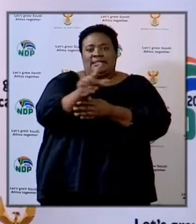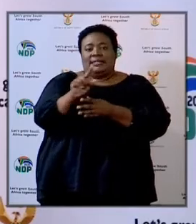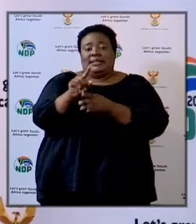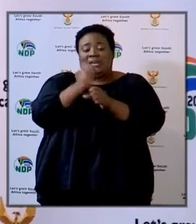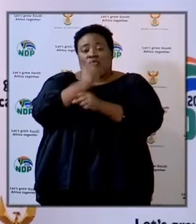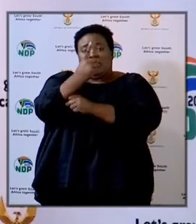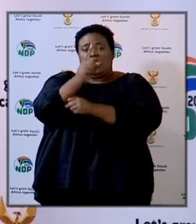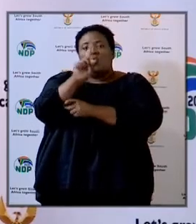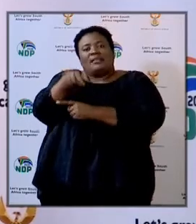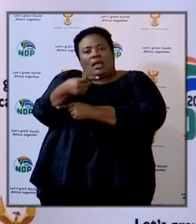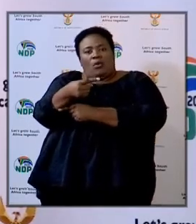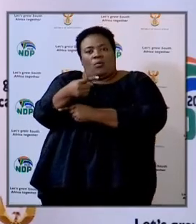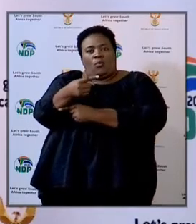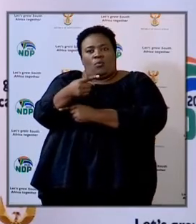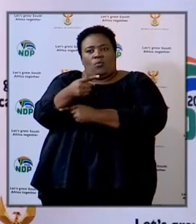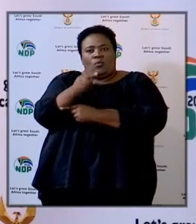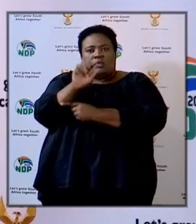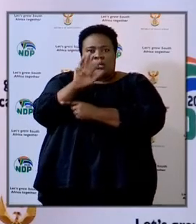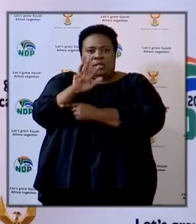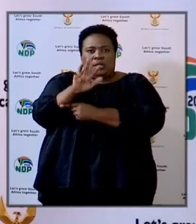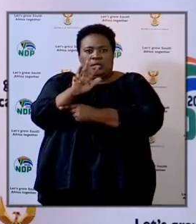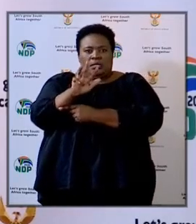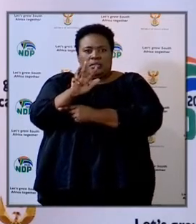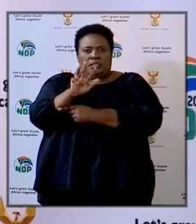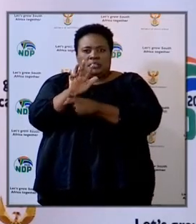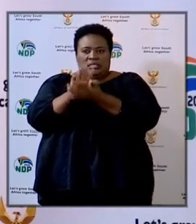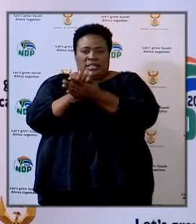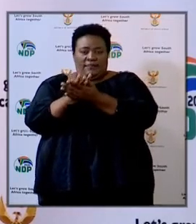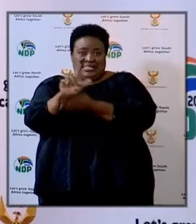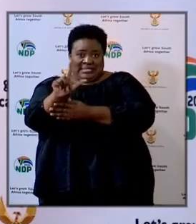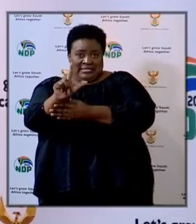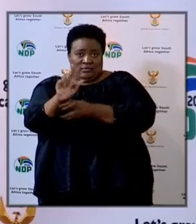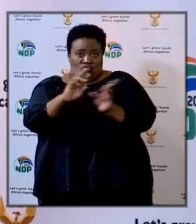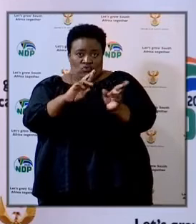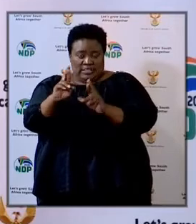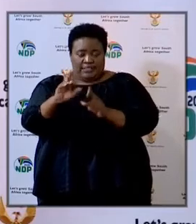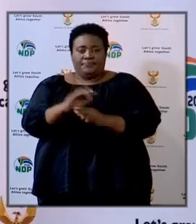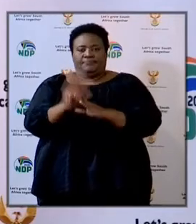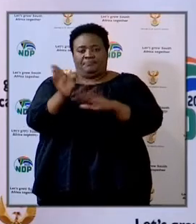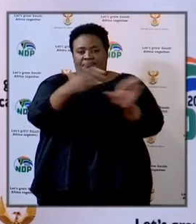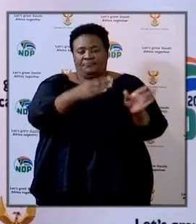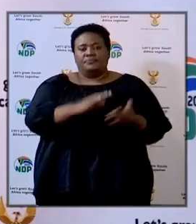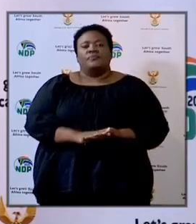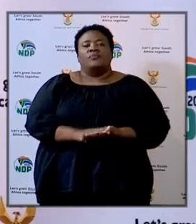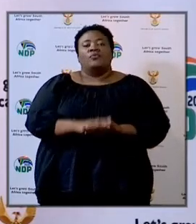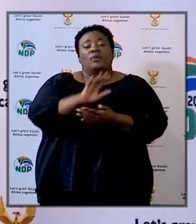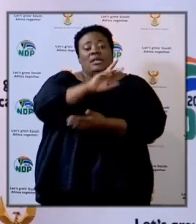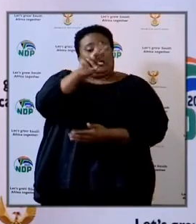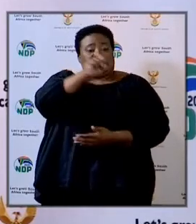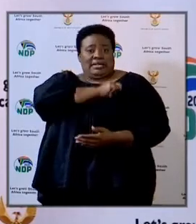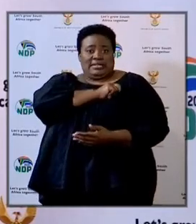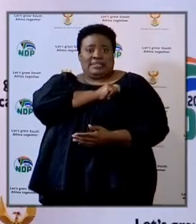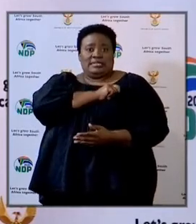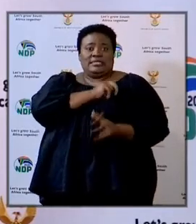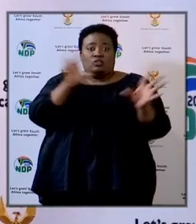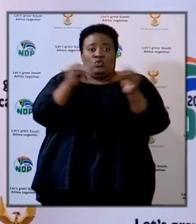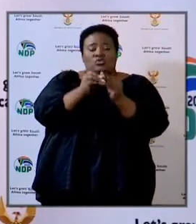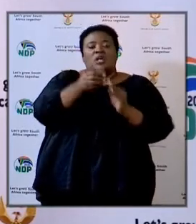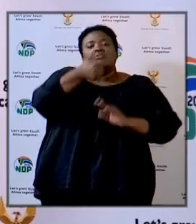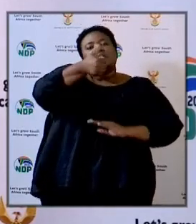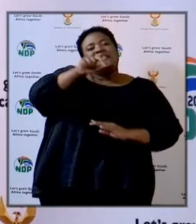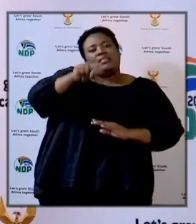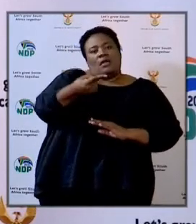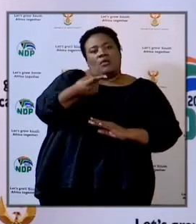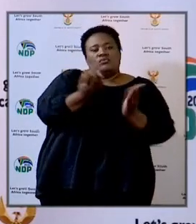,017 ready. KwaZulu-Natal, out of 6,000 schools on our